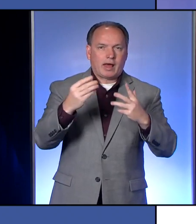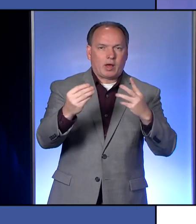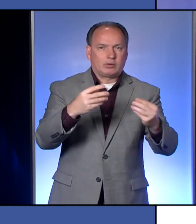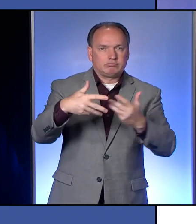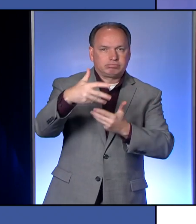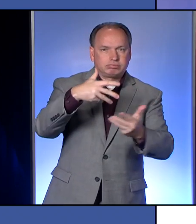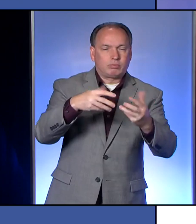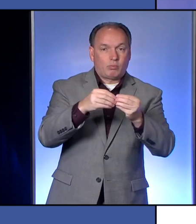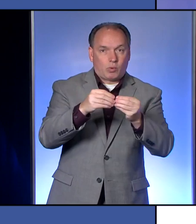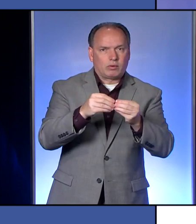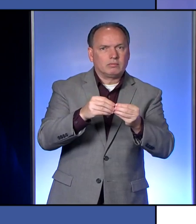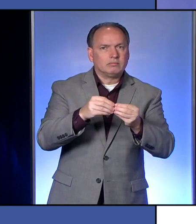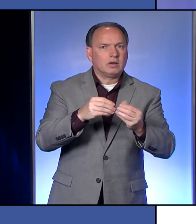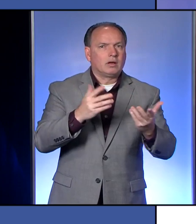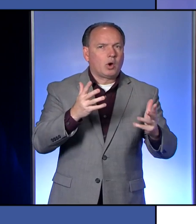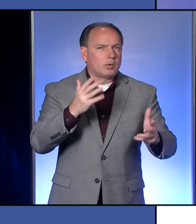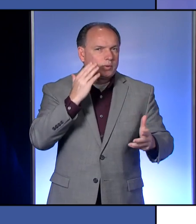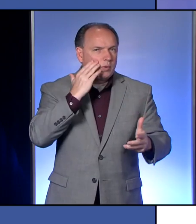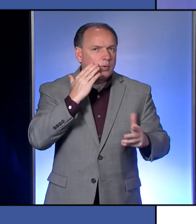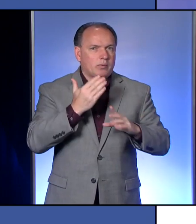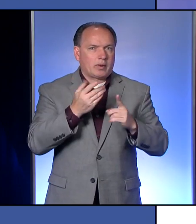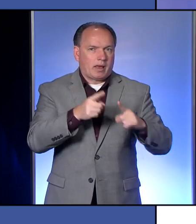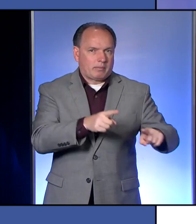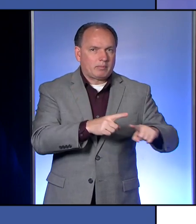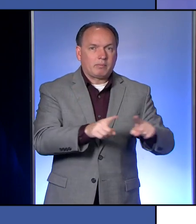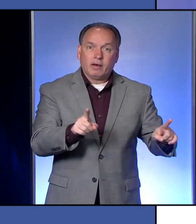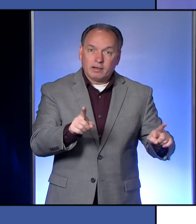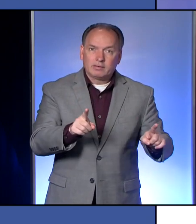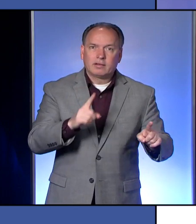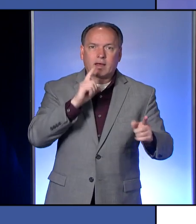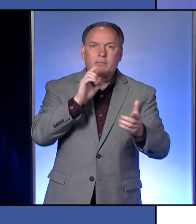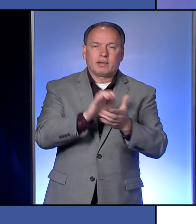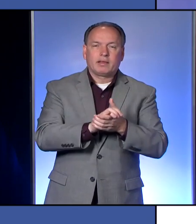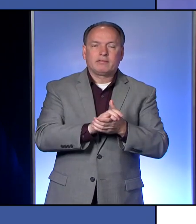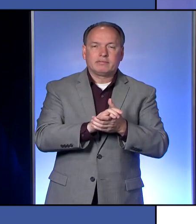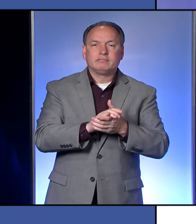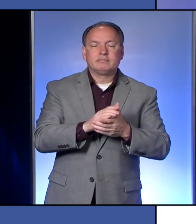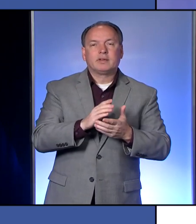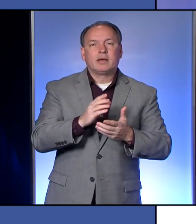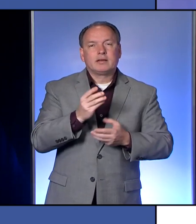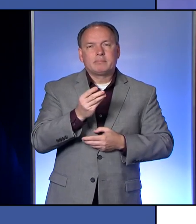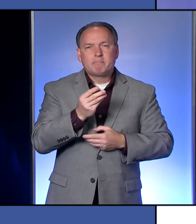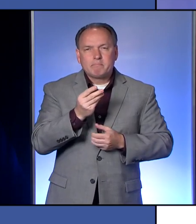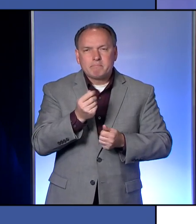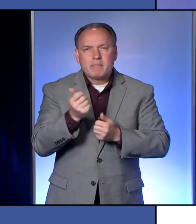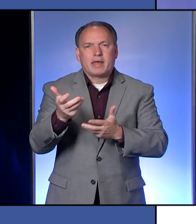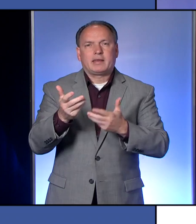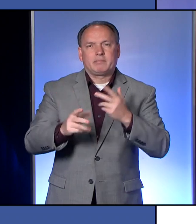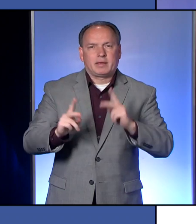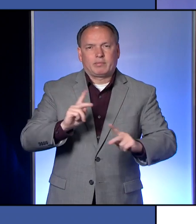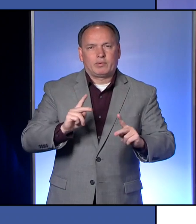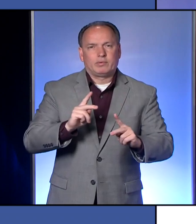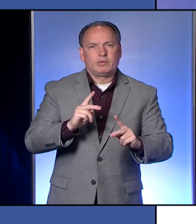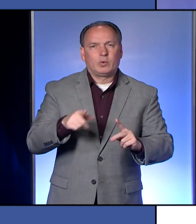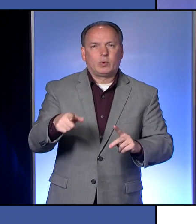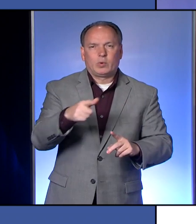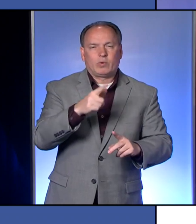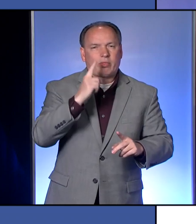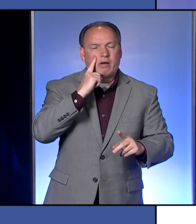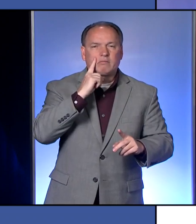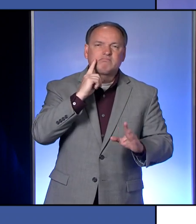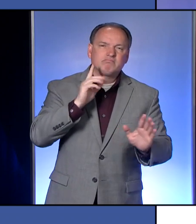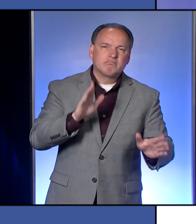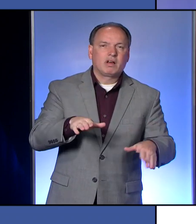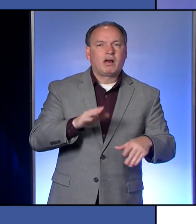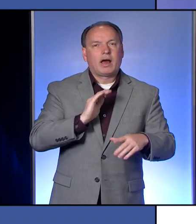interact with each other more. But I do believe there are a number of people who really just kind of thought, well,